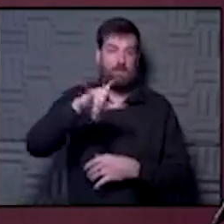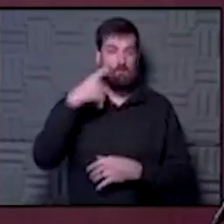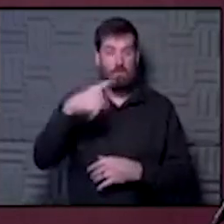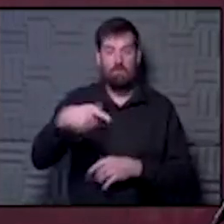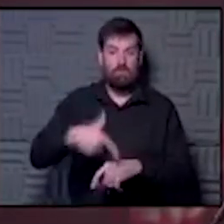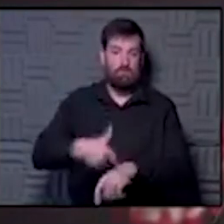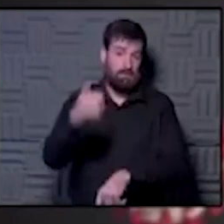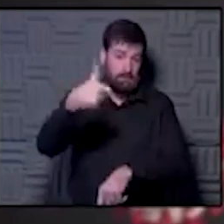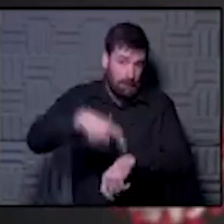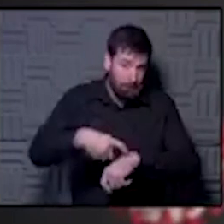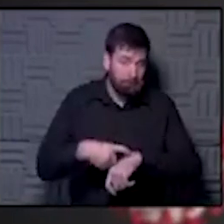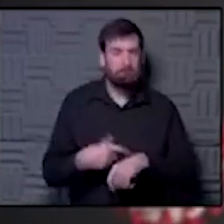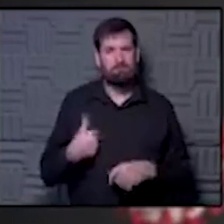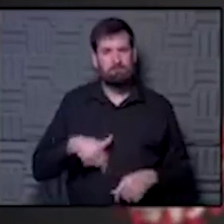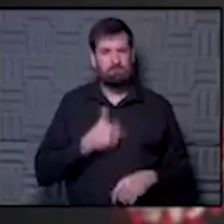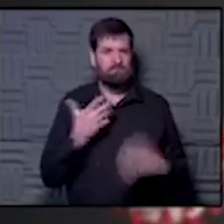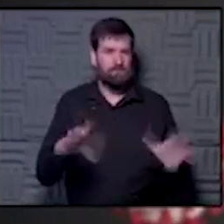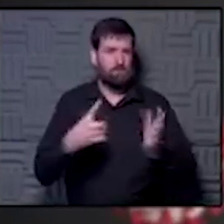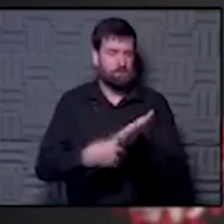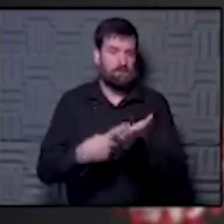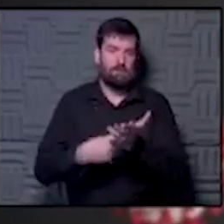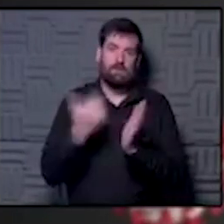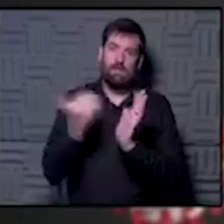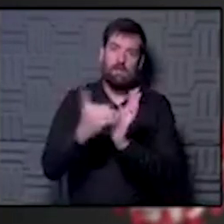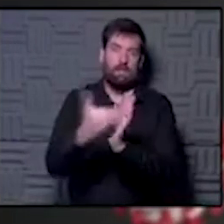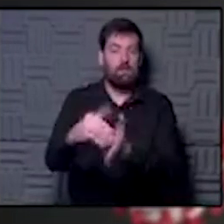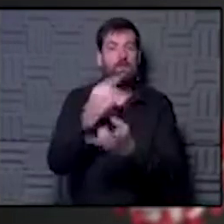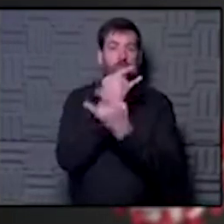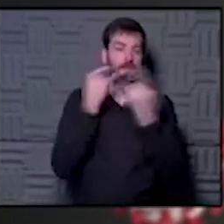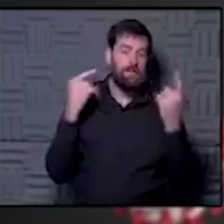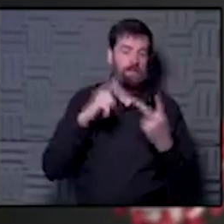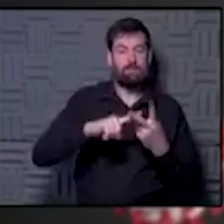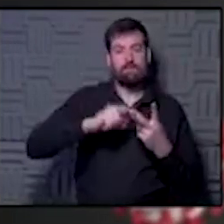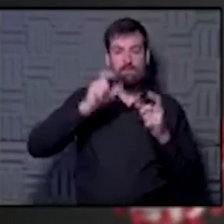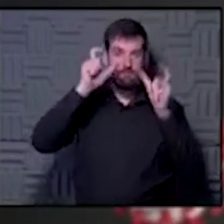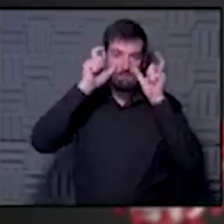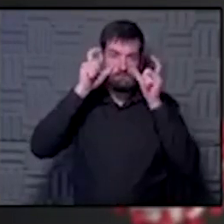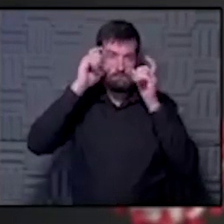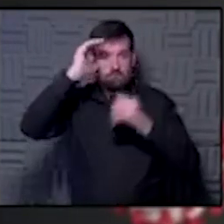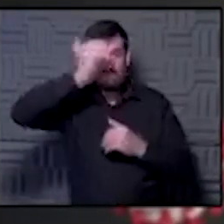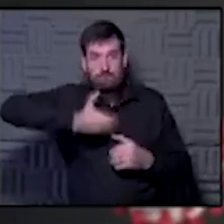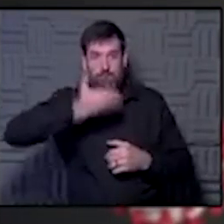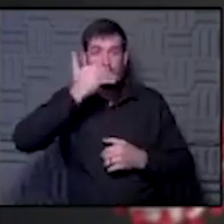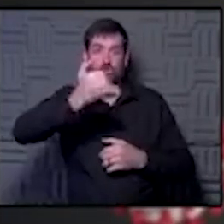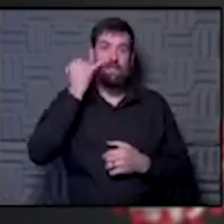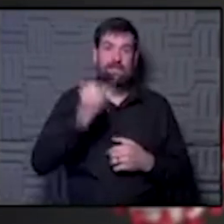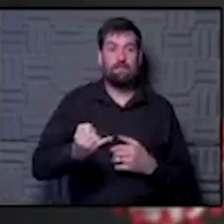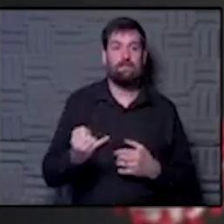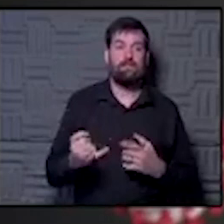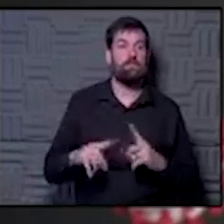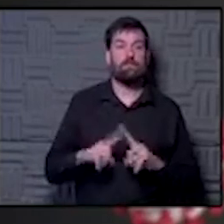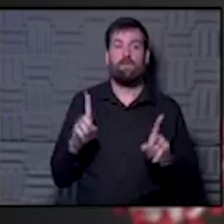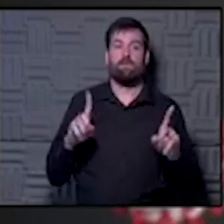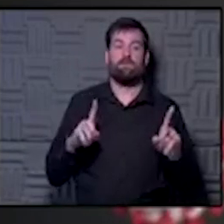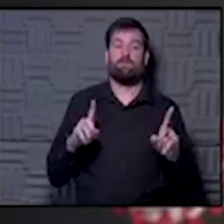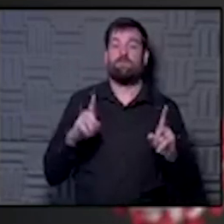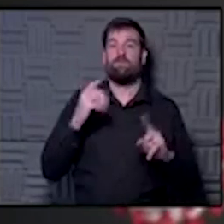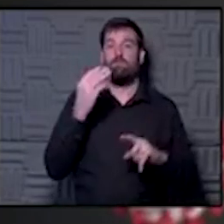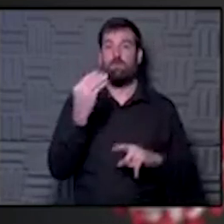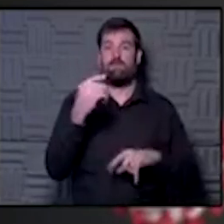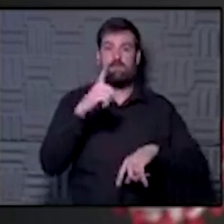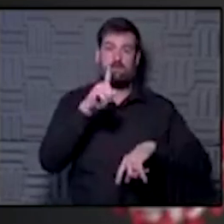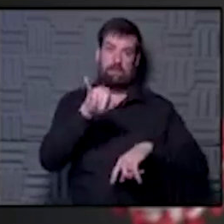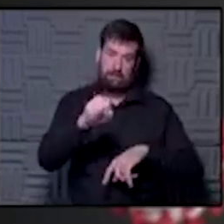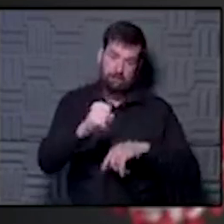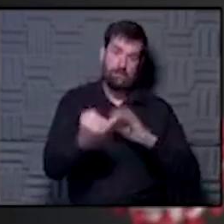of time. And I know we've talked about this over and over wearing the mask, eye protection being a good idea when you're on an airplane. But I think 14 days